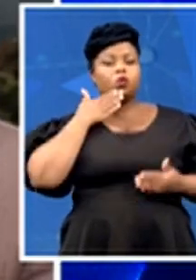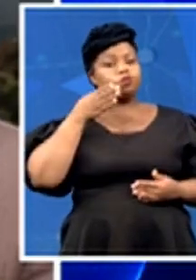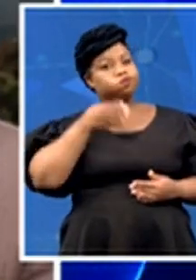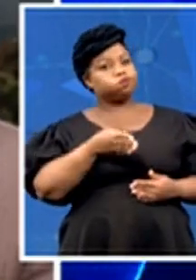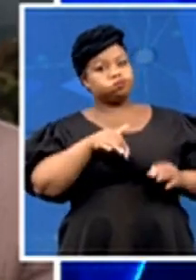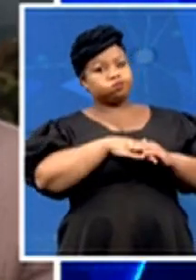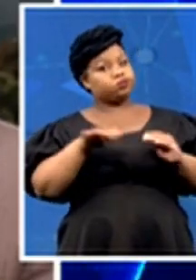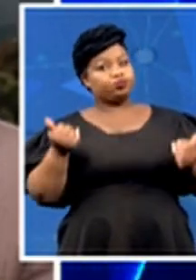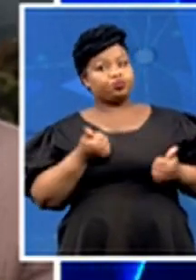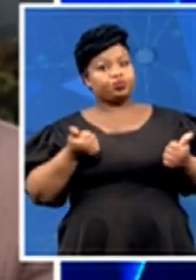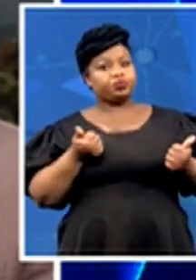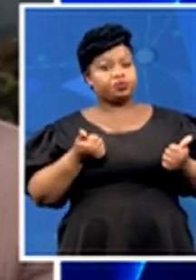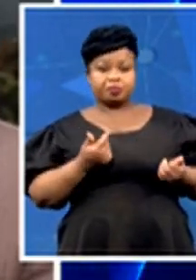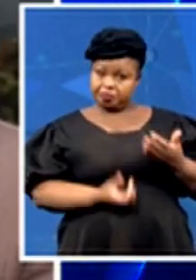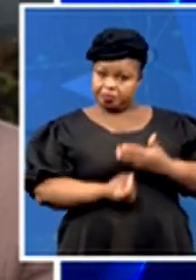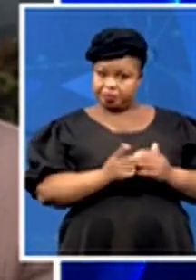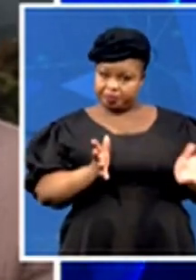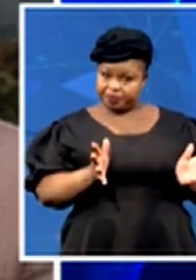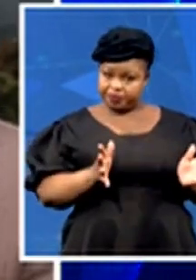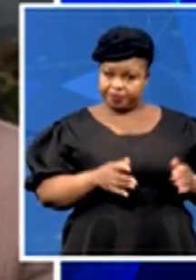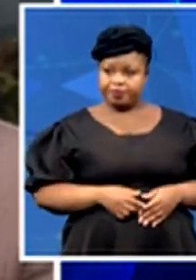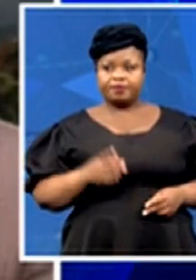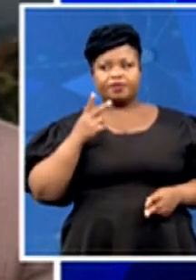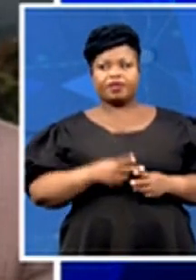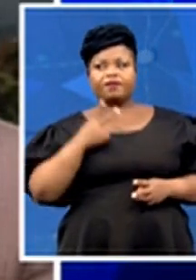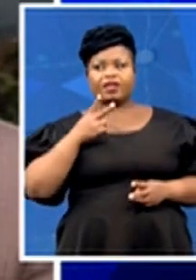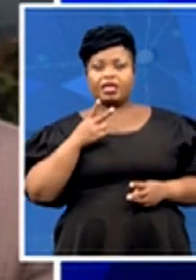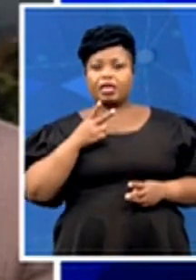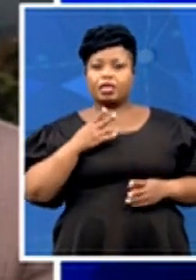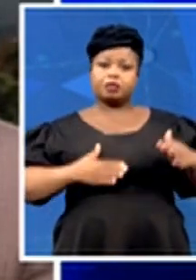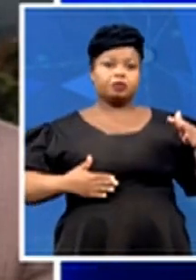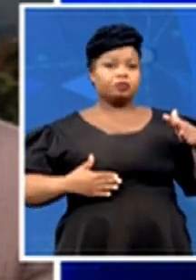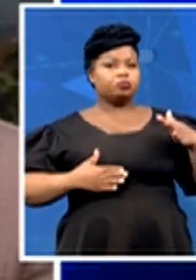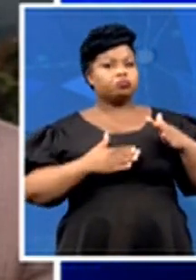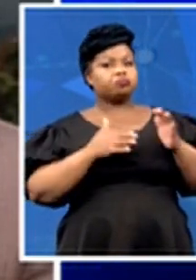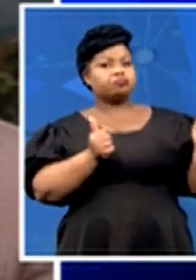uh have the final uh tallies uh been evacuated out of afghanistan